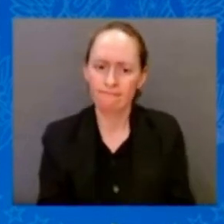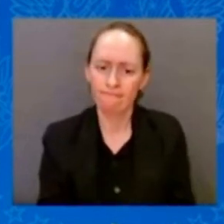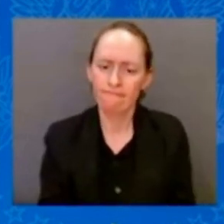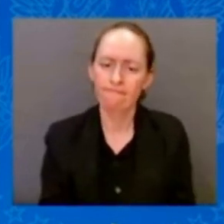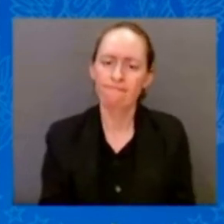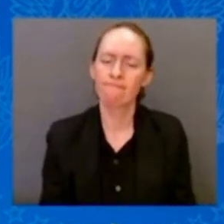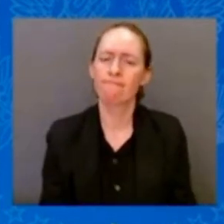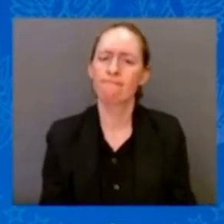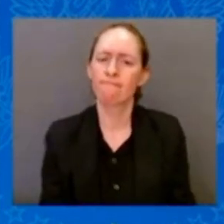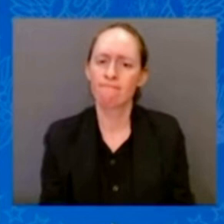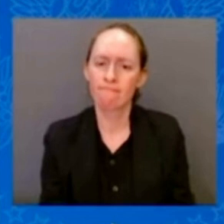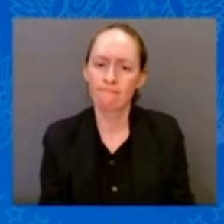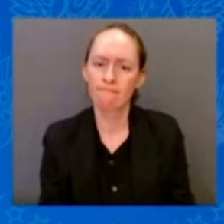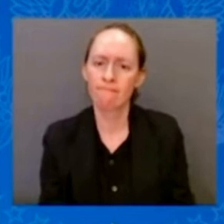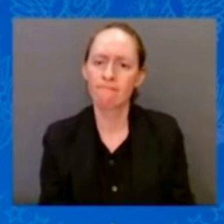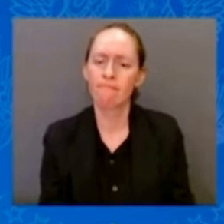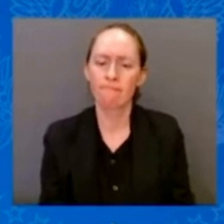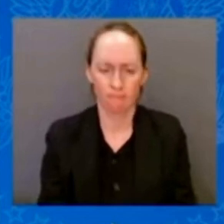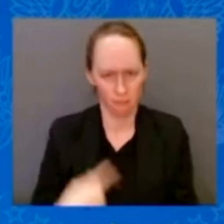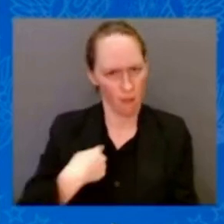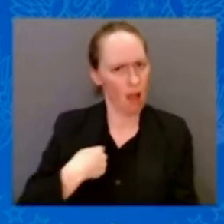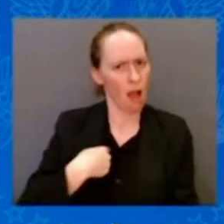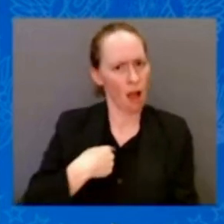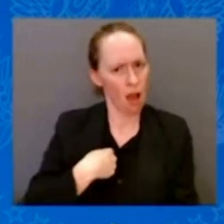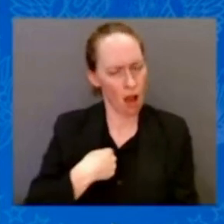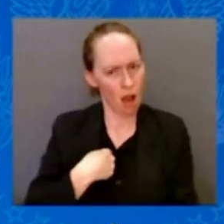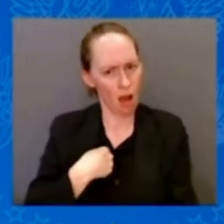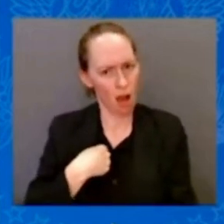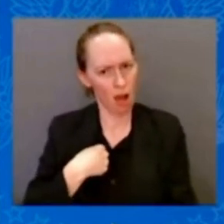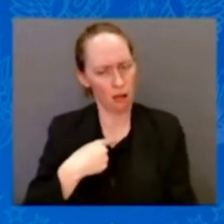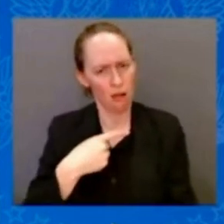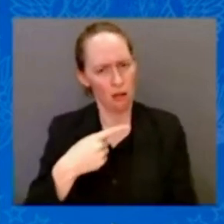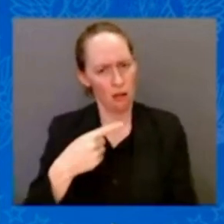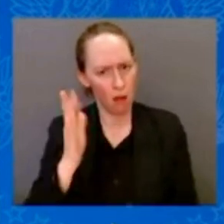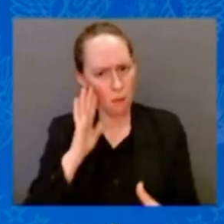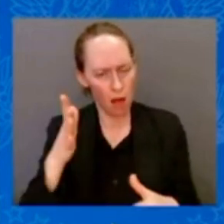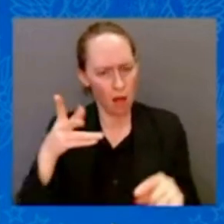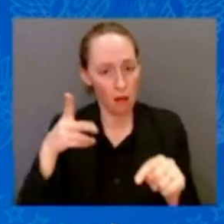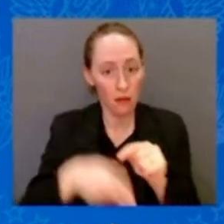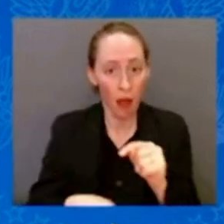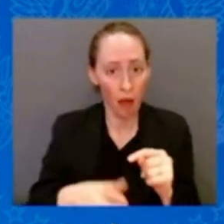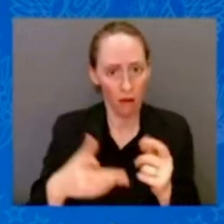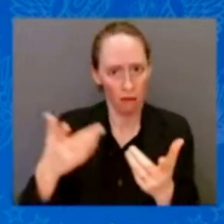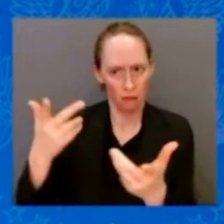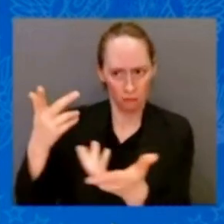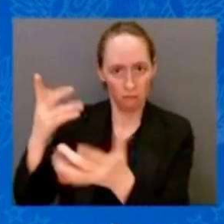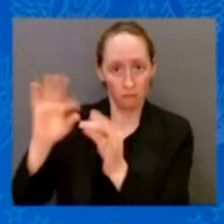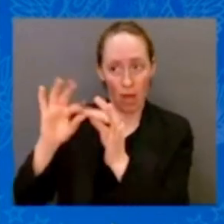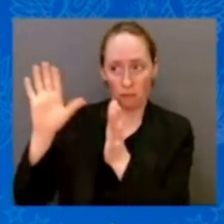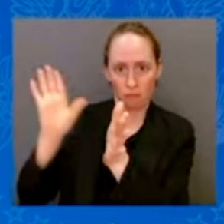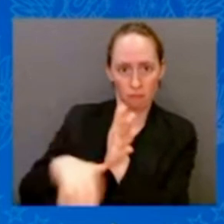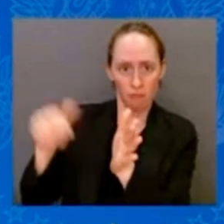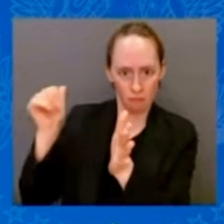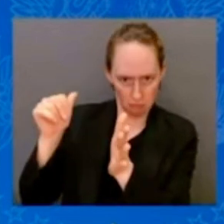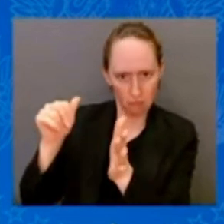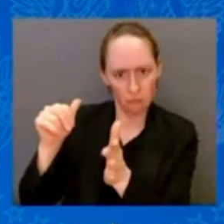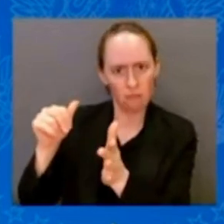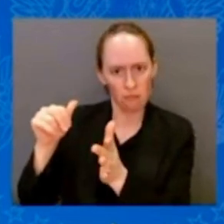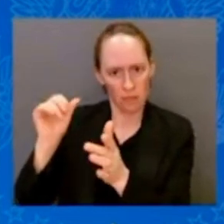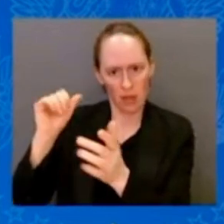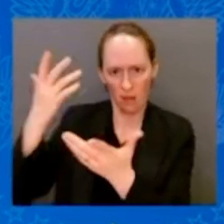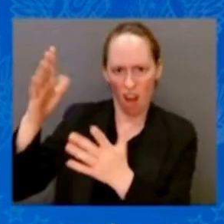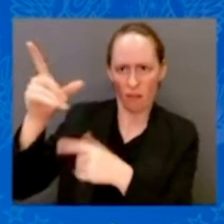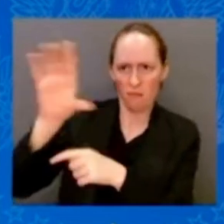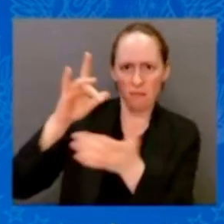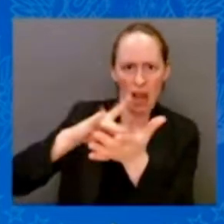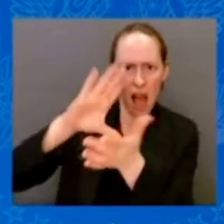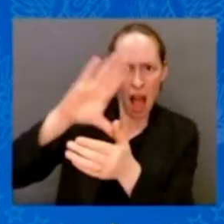hundreds of billions of dollars a day. And they looked at me like, what the hell is he talking about? Well, guess what? You pay that